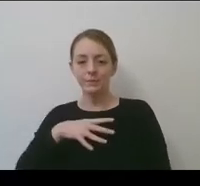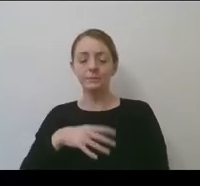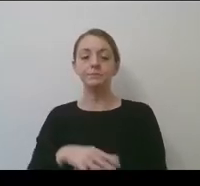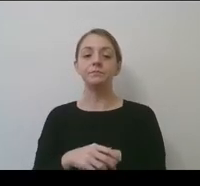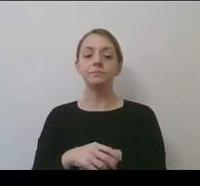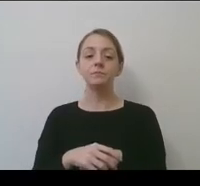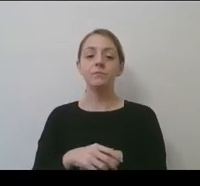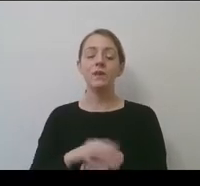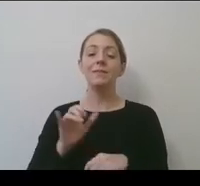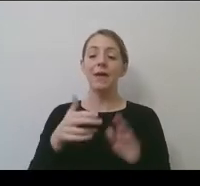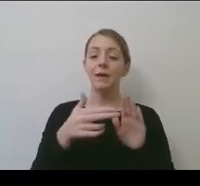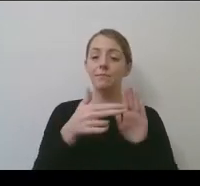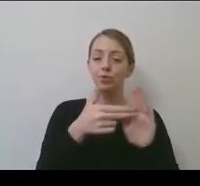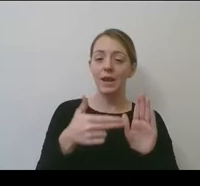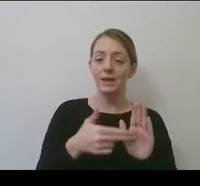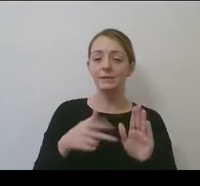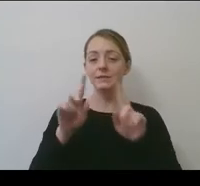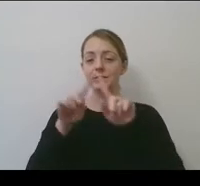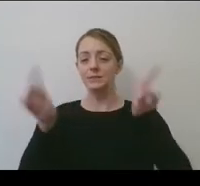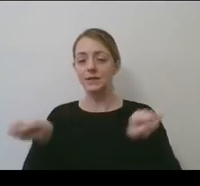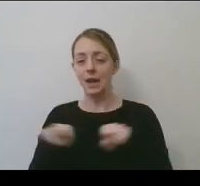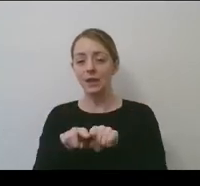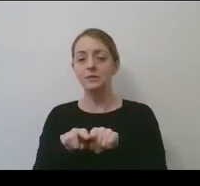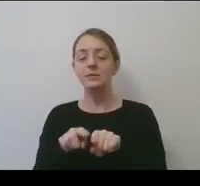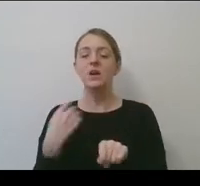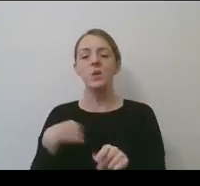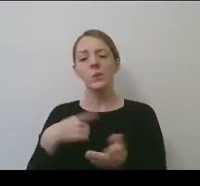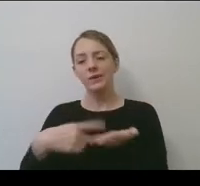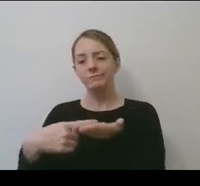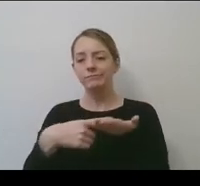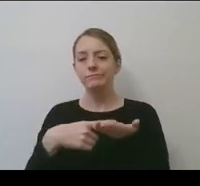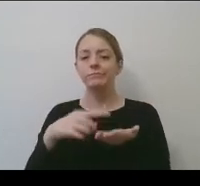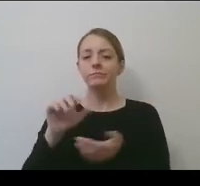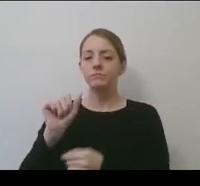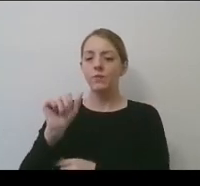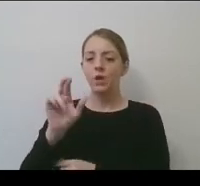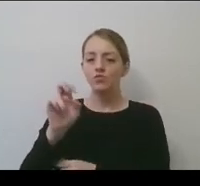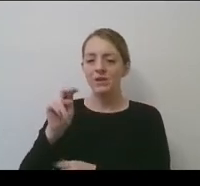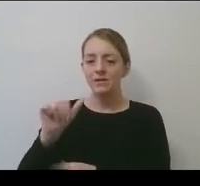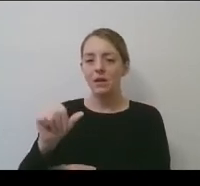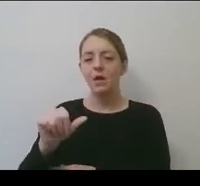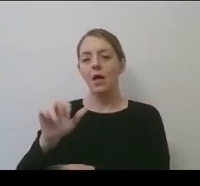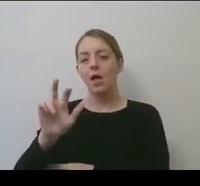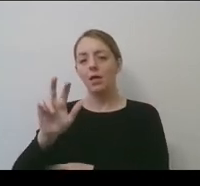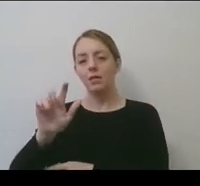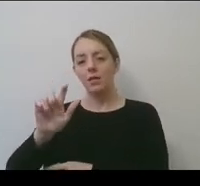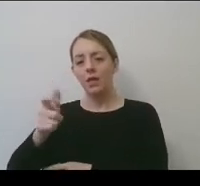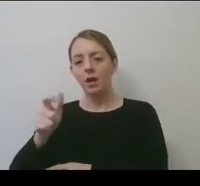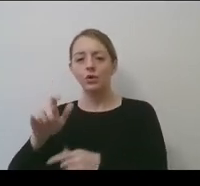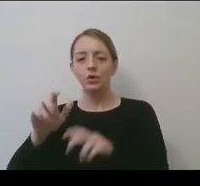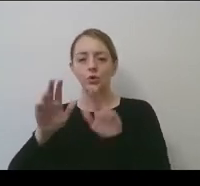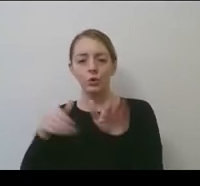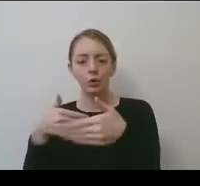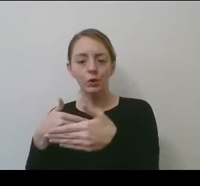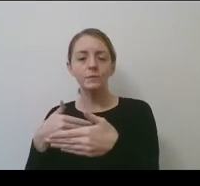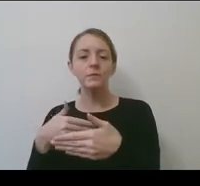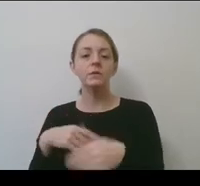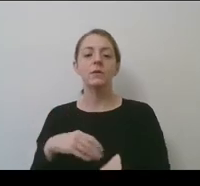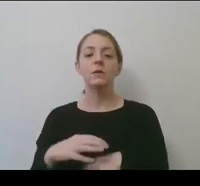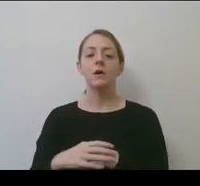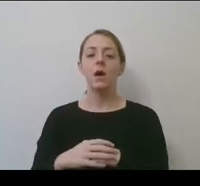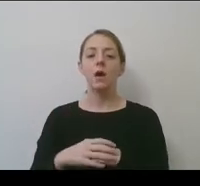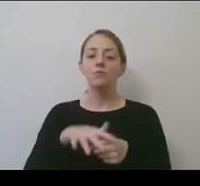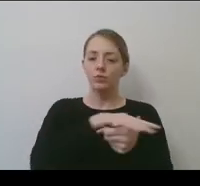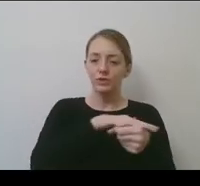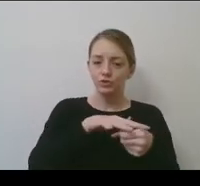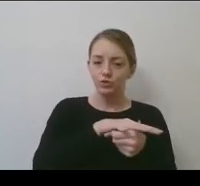all rounds, I've emphasized, we've already talked about arena locker rooms that carries through throughout the entire championship, um, the regional and the